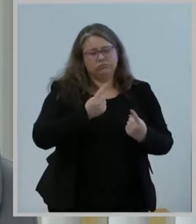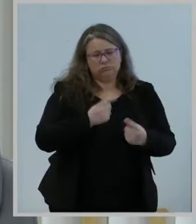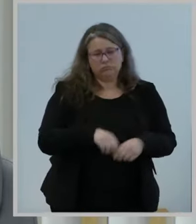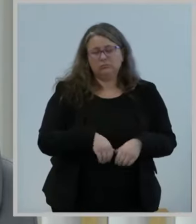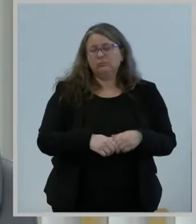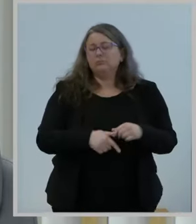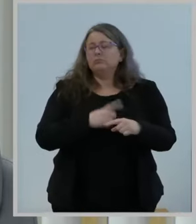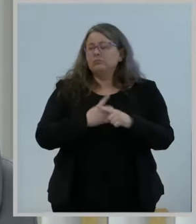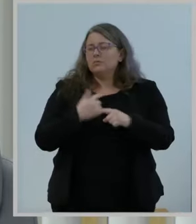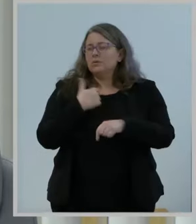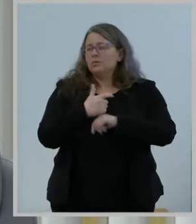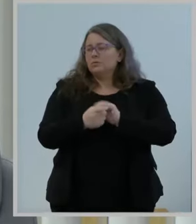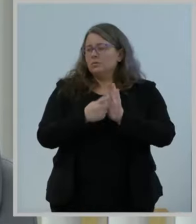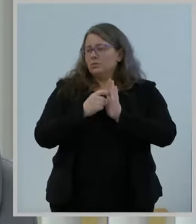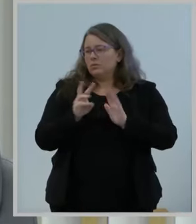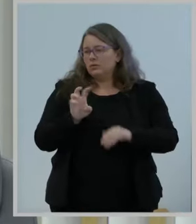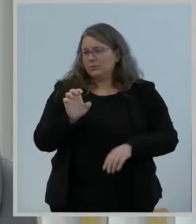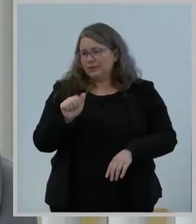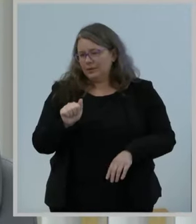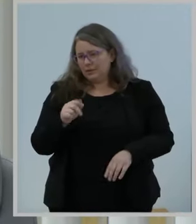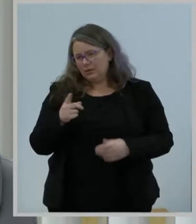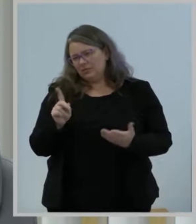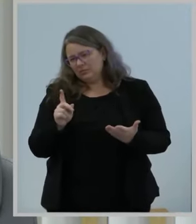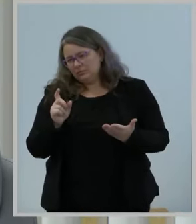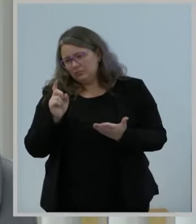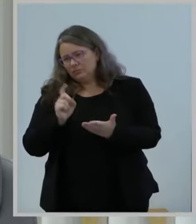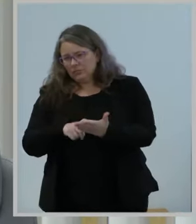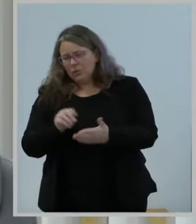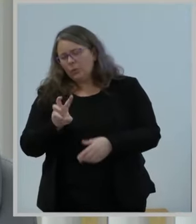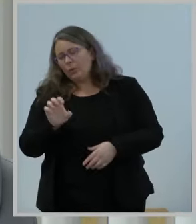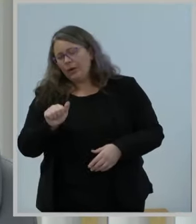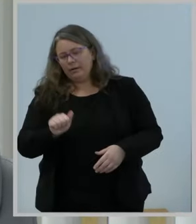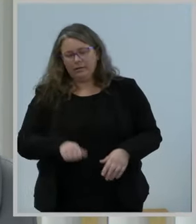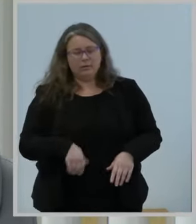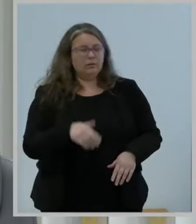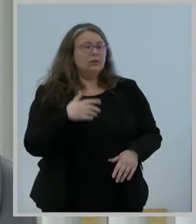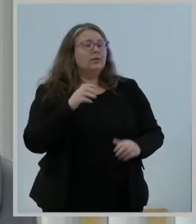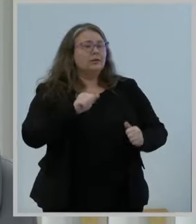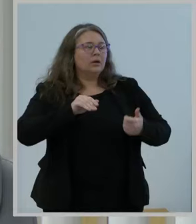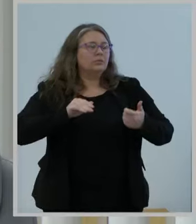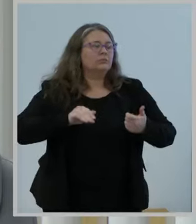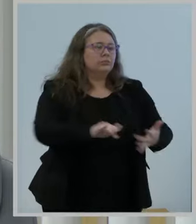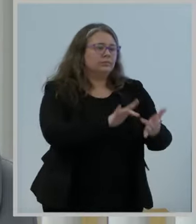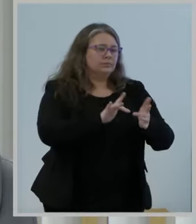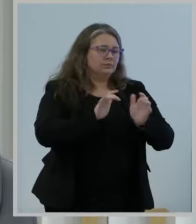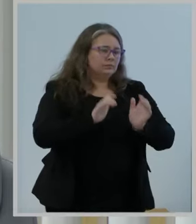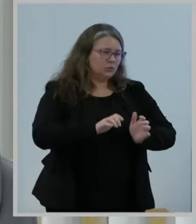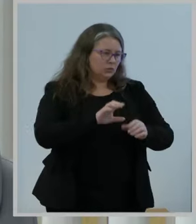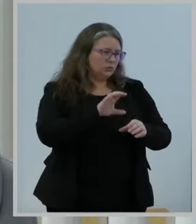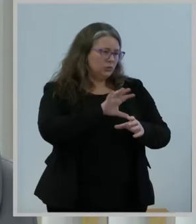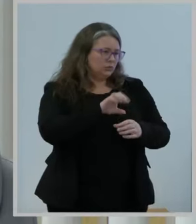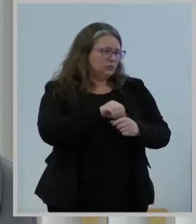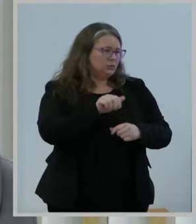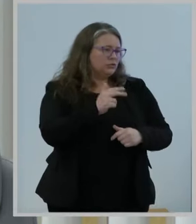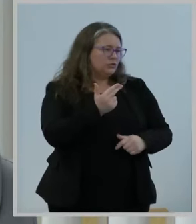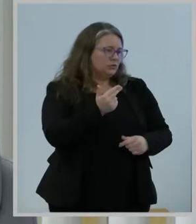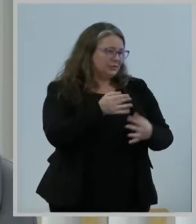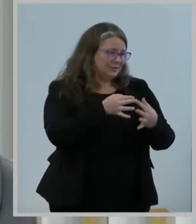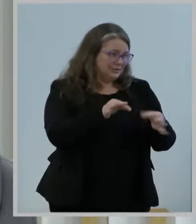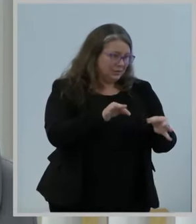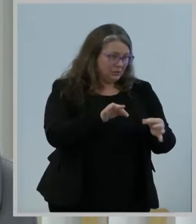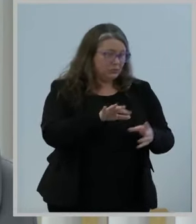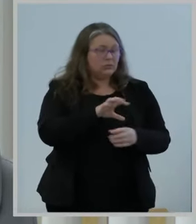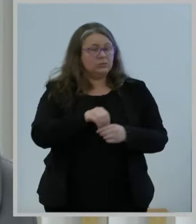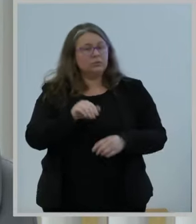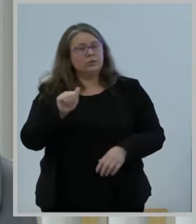emergency alerts, as you noted, WIAs, are able to reach consumers in 13 languages, in American